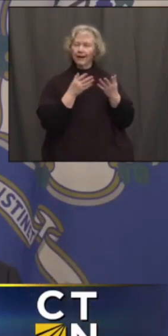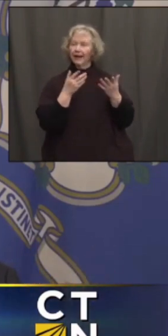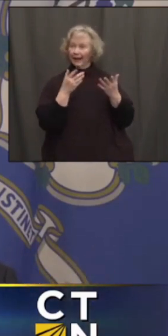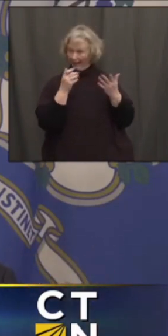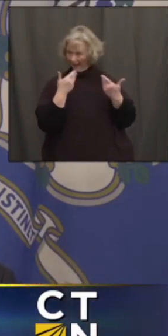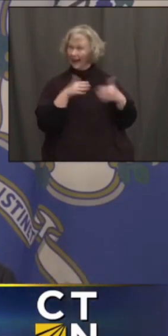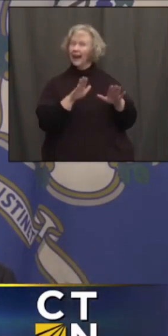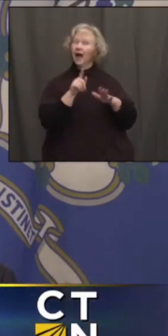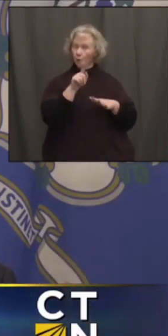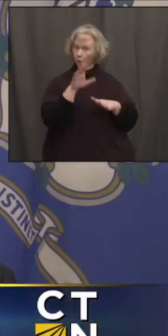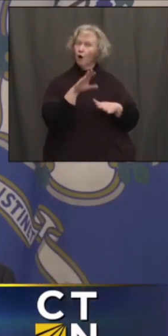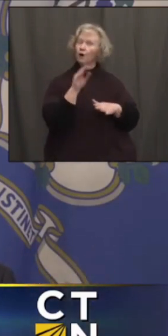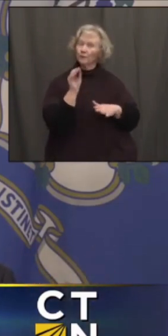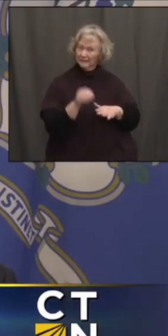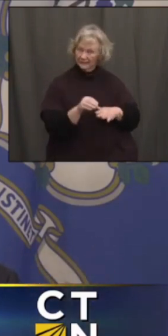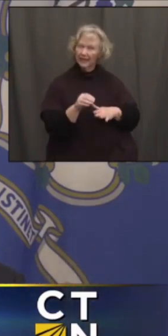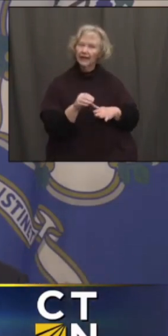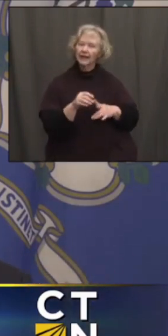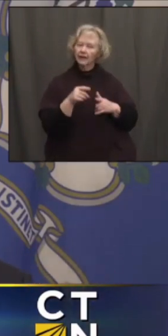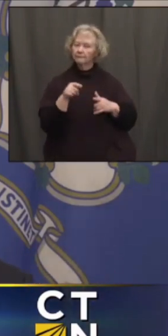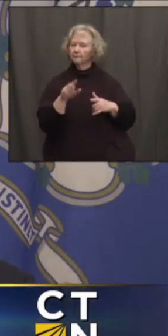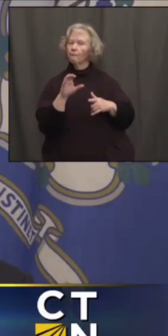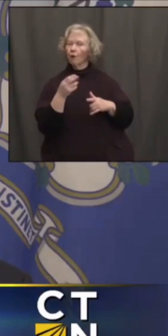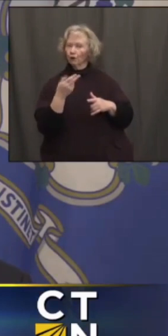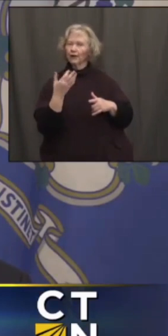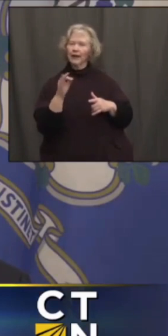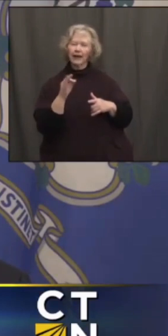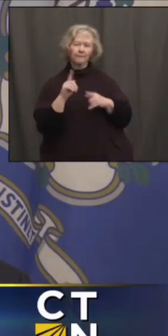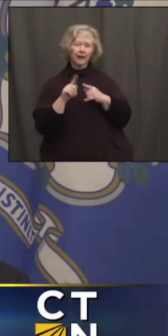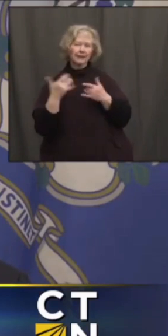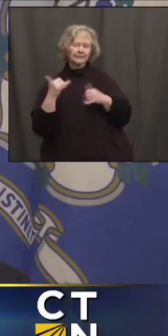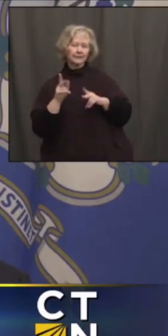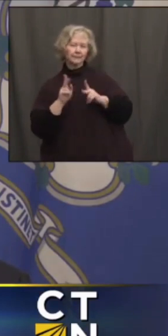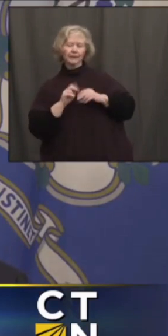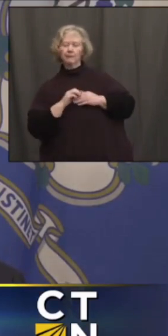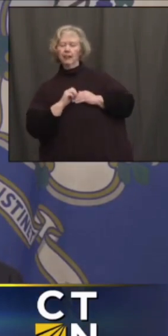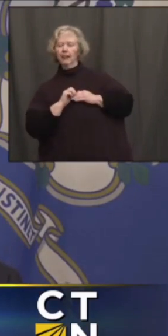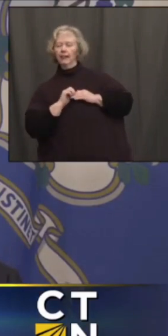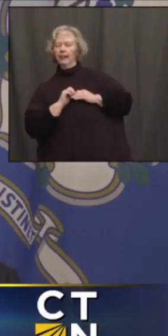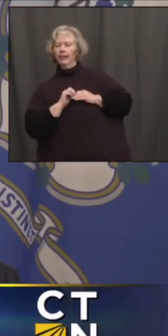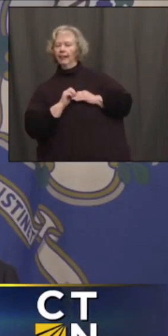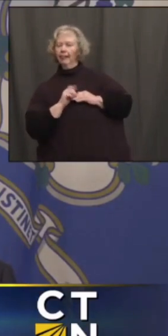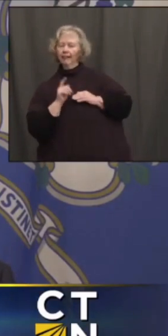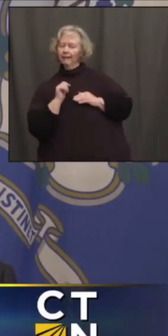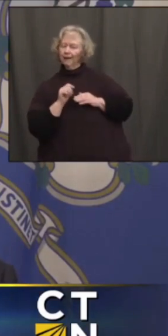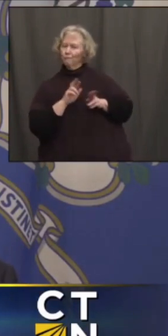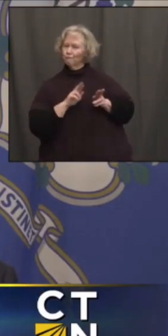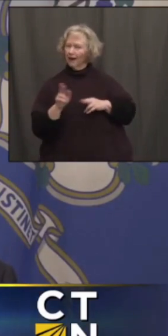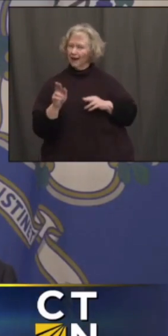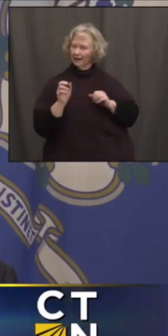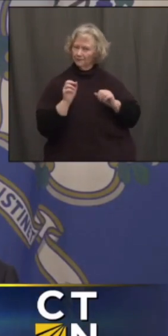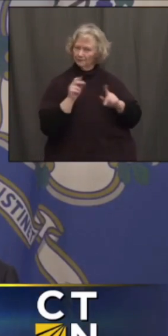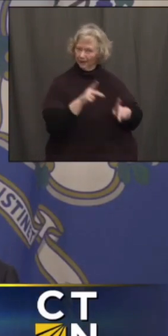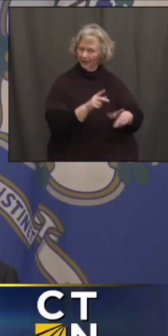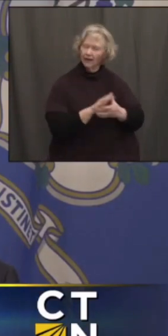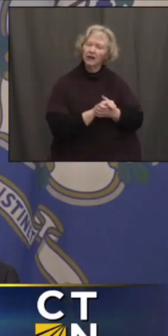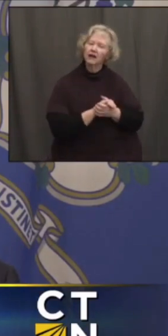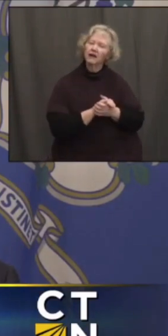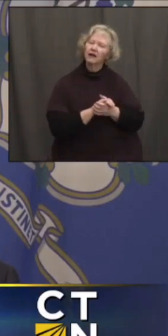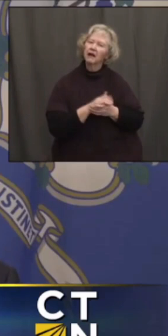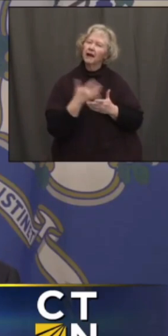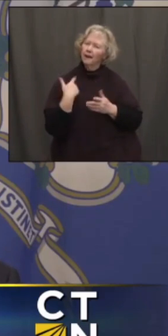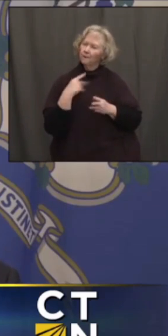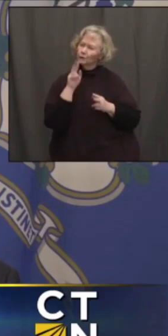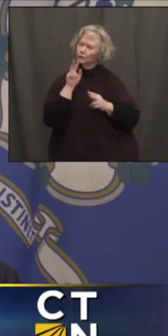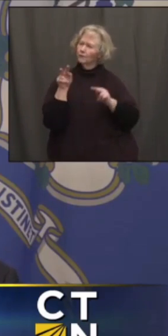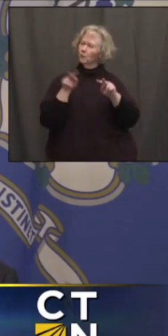capacity starting on March 19th, people will still take a little while to phase in there. I'm sure they're going to be looking at your front door,